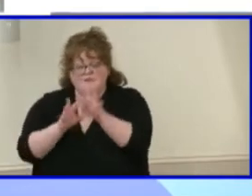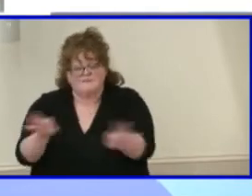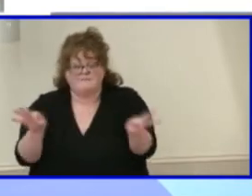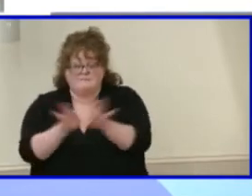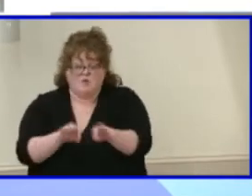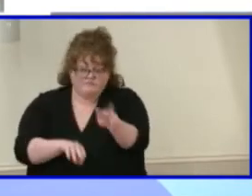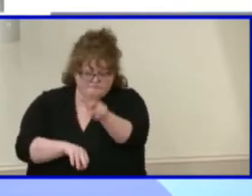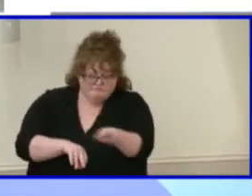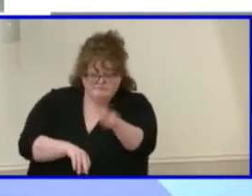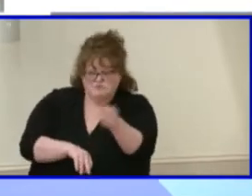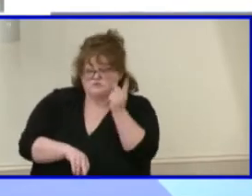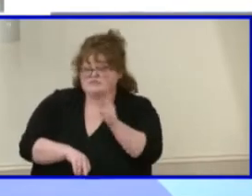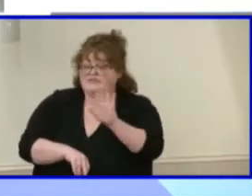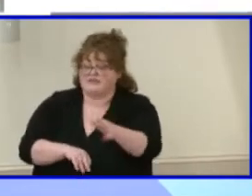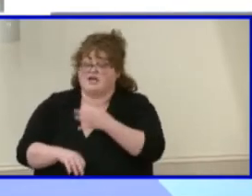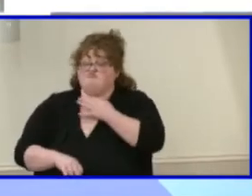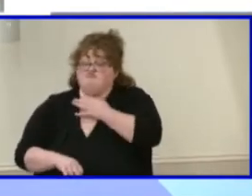here.